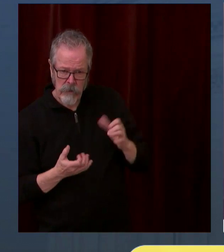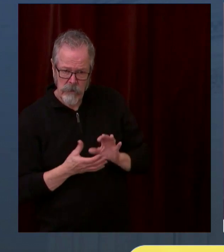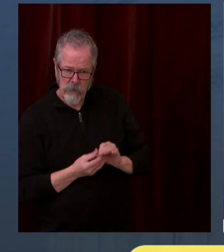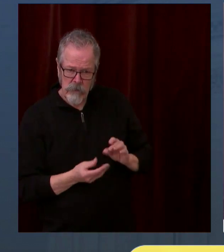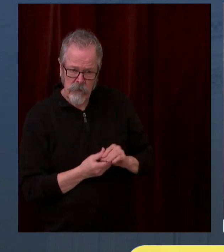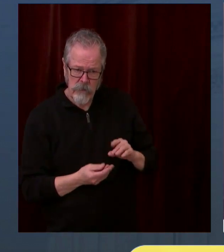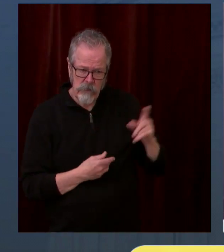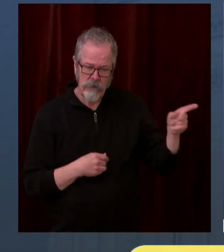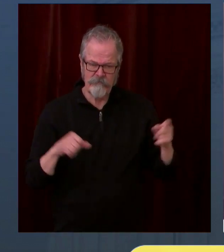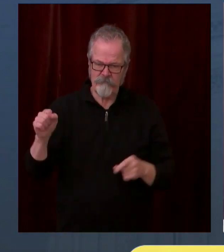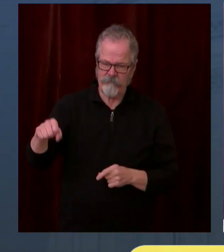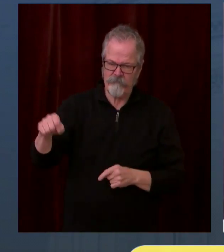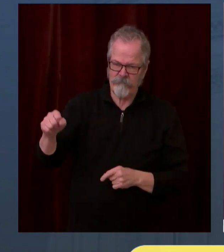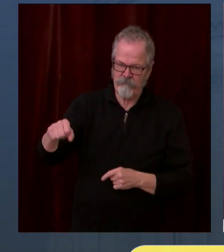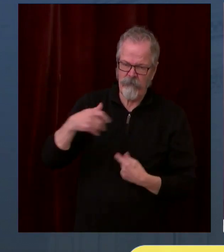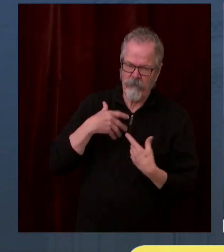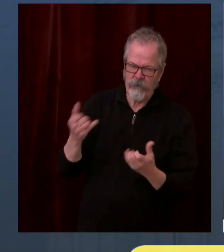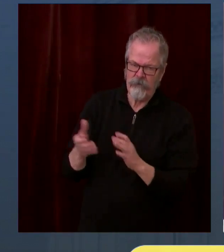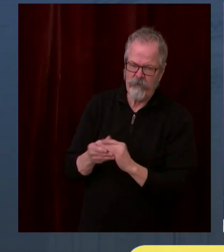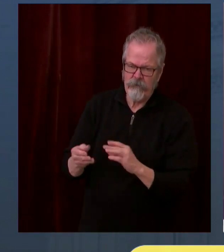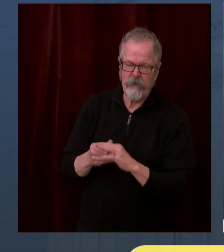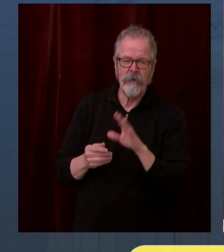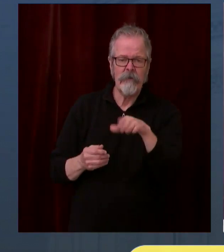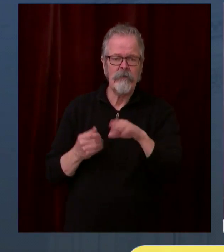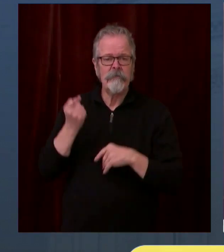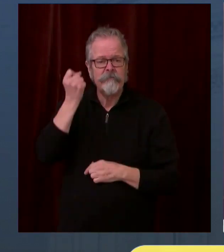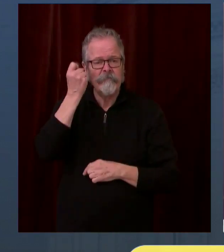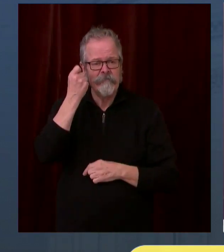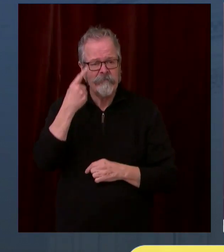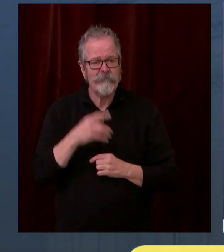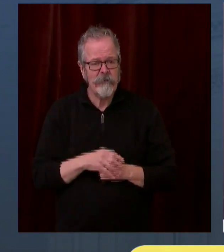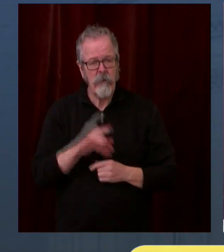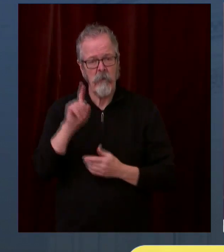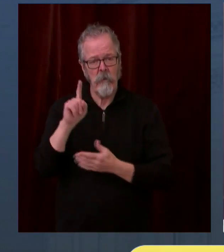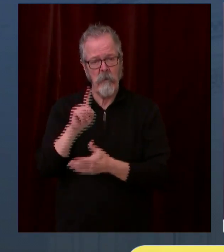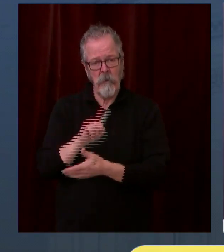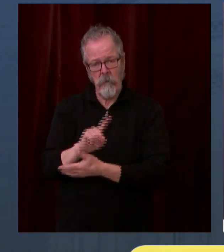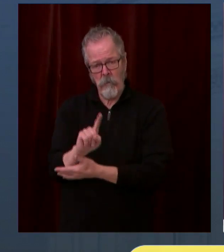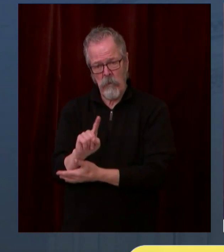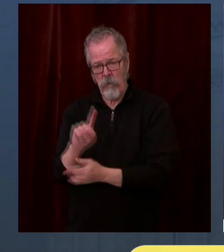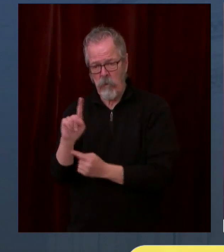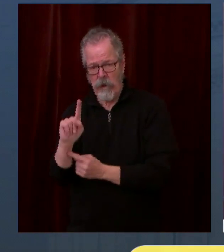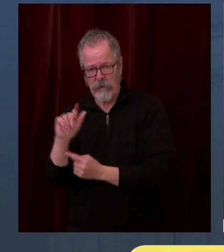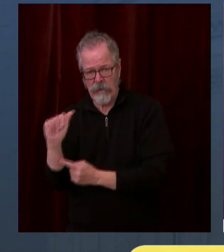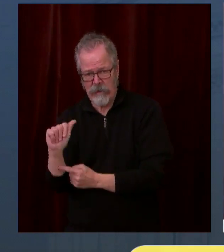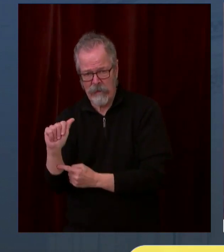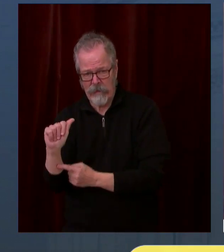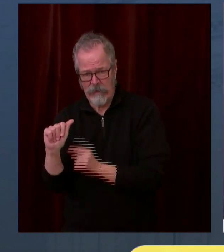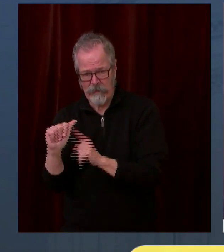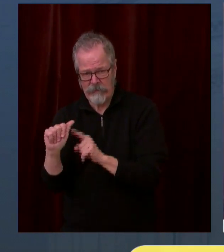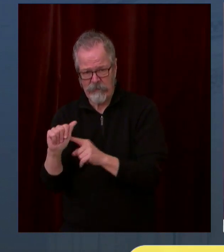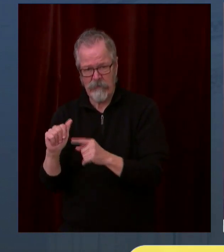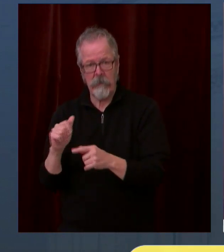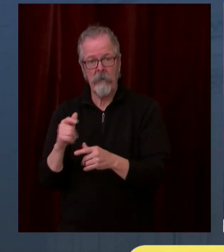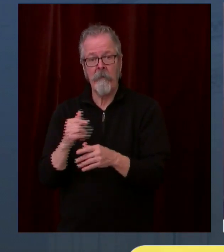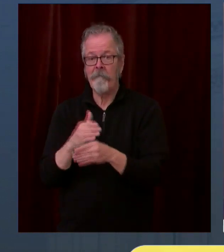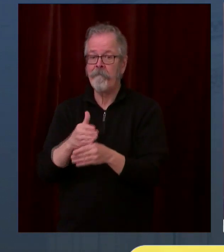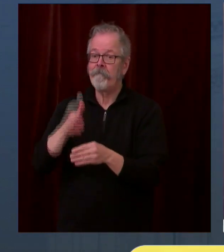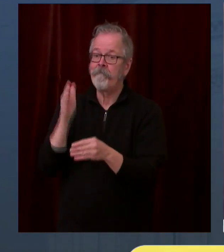1B1. So we still have health care workers that are also still getting vaccinated. So that process is going to continue.